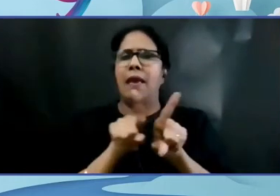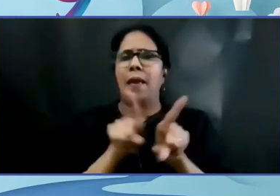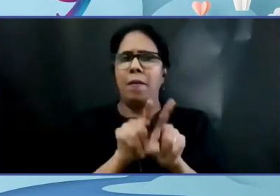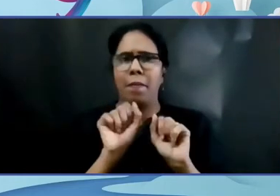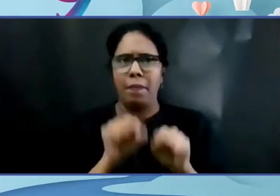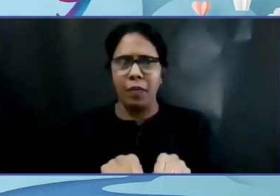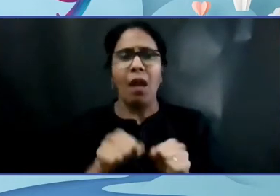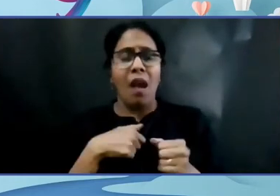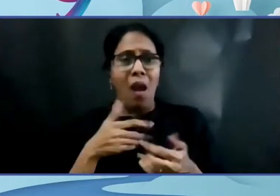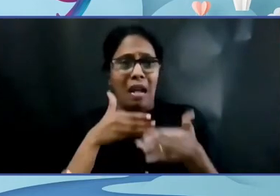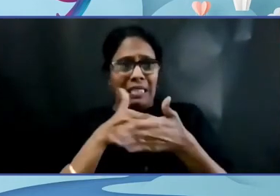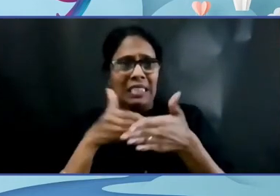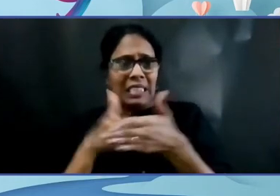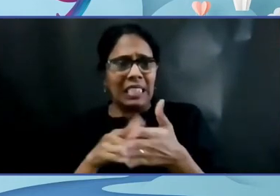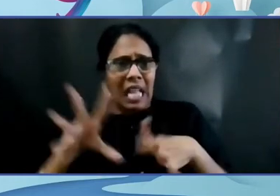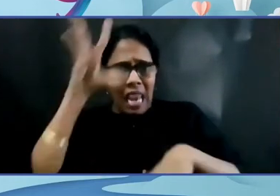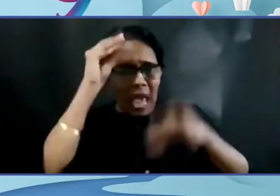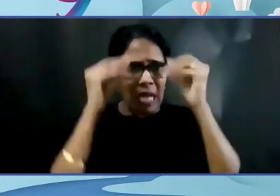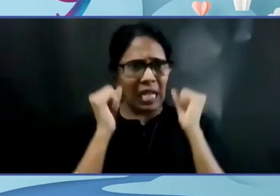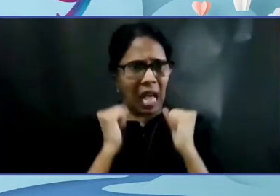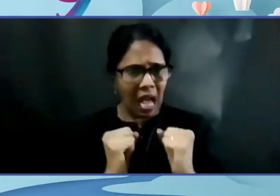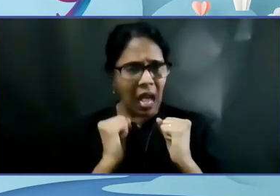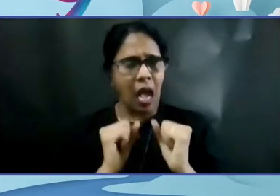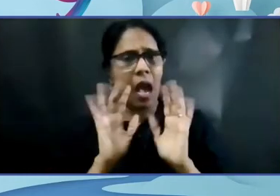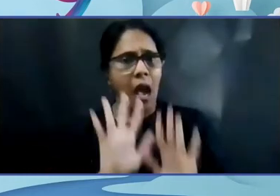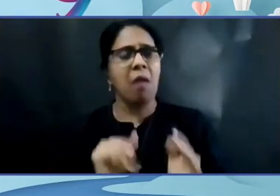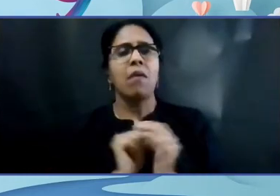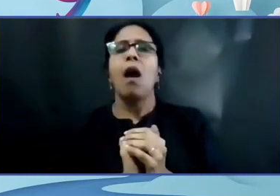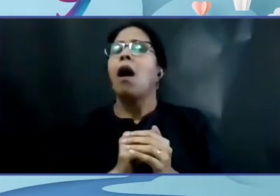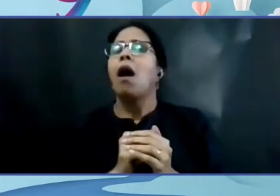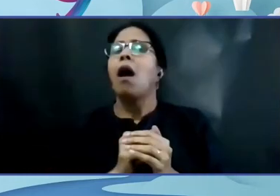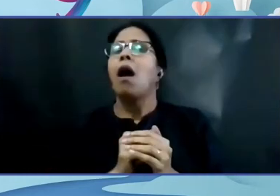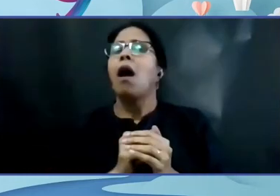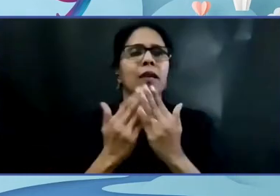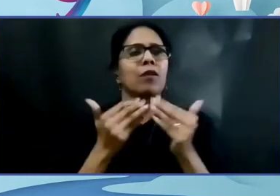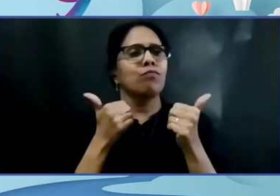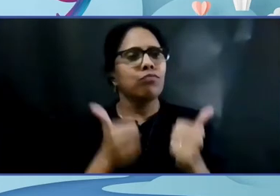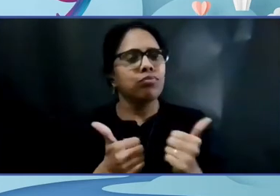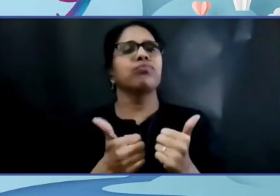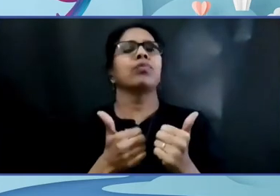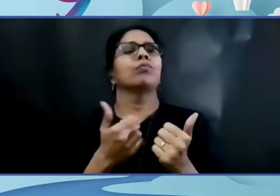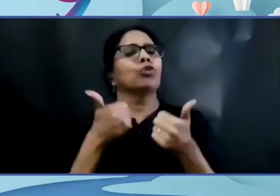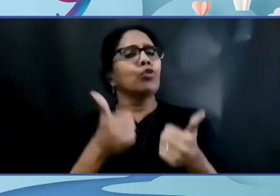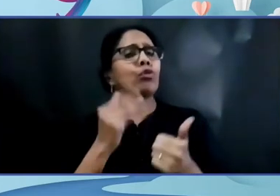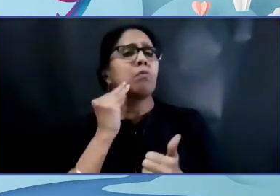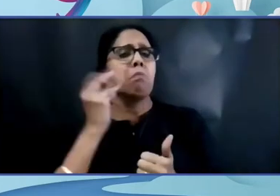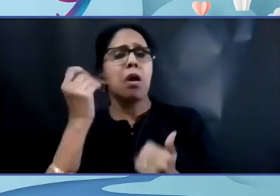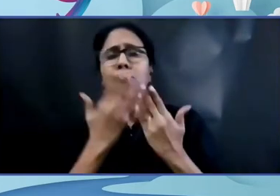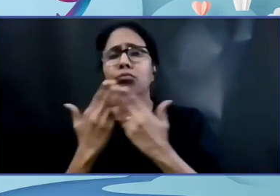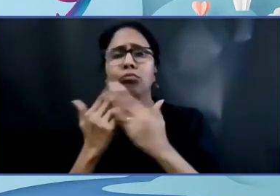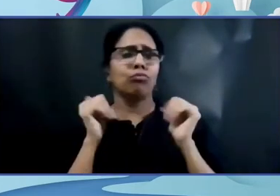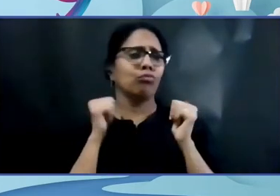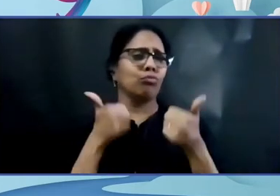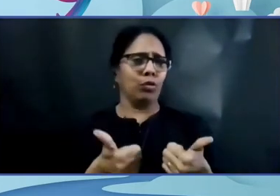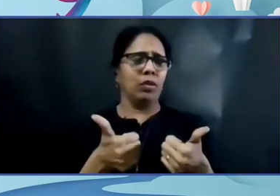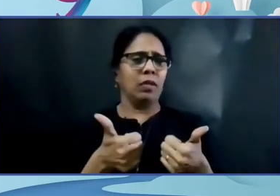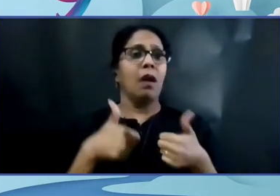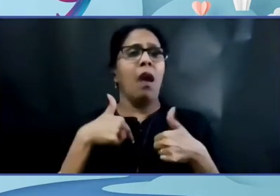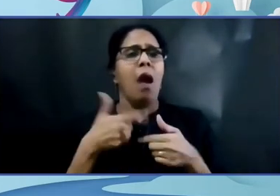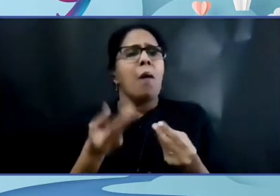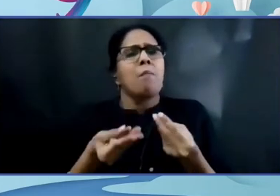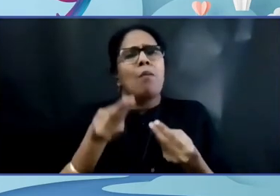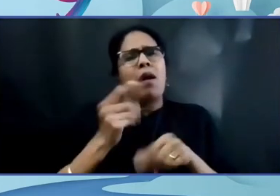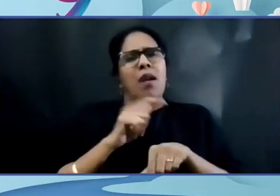my learning condition, I cope up with studies and get good marks. Though I take longer